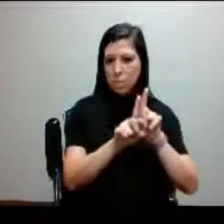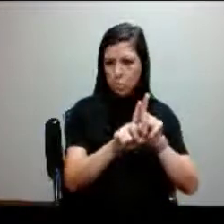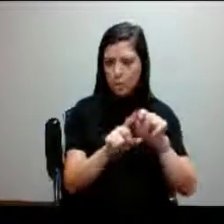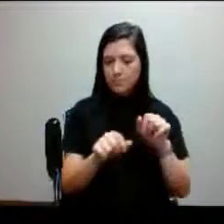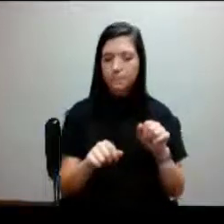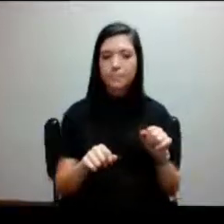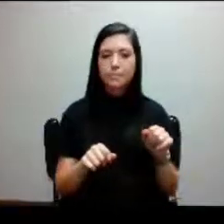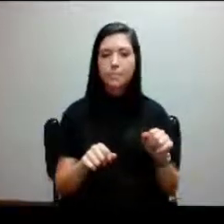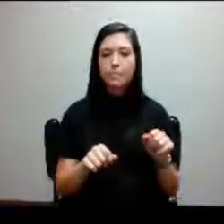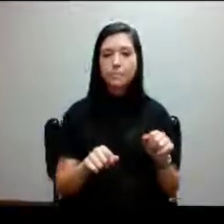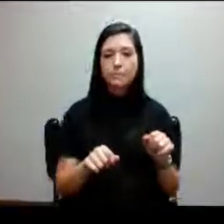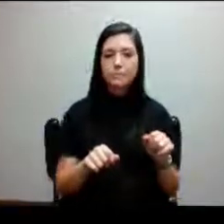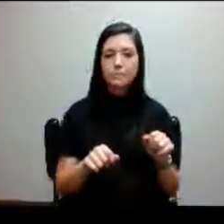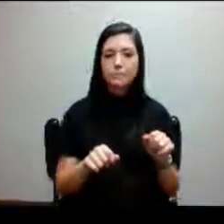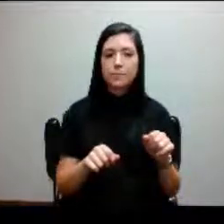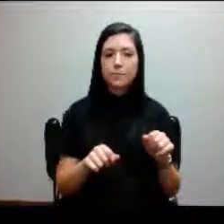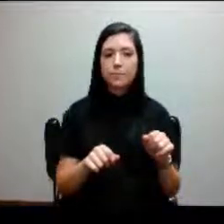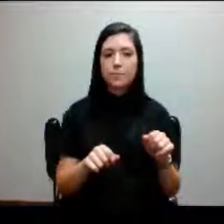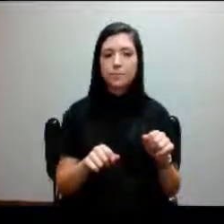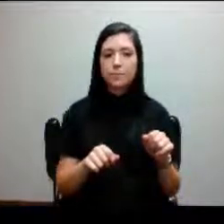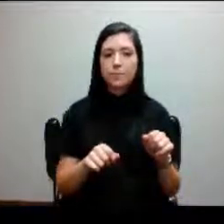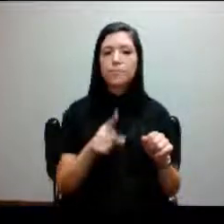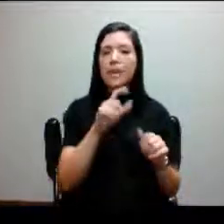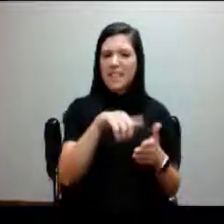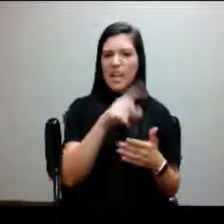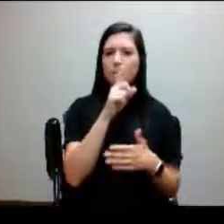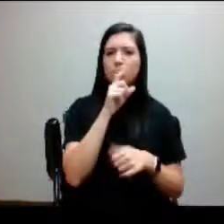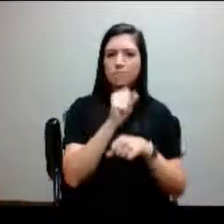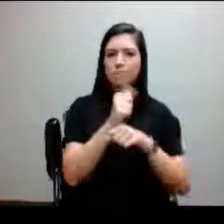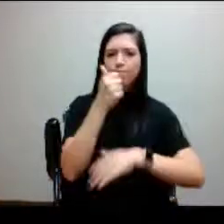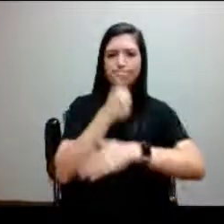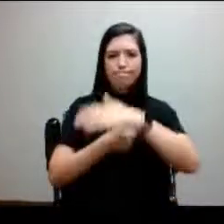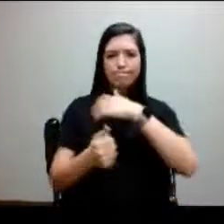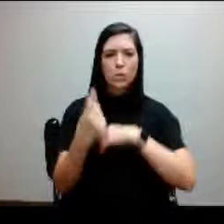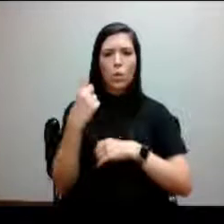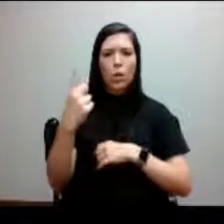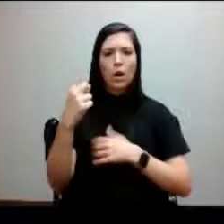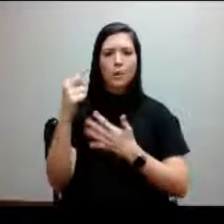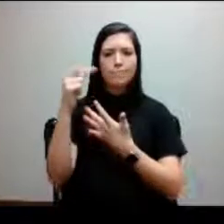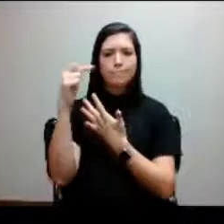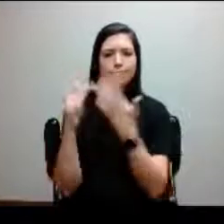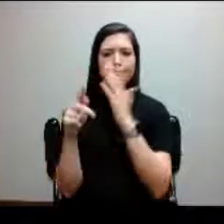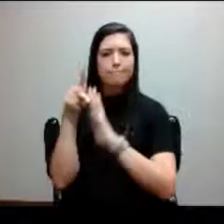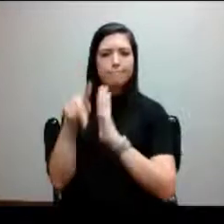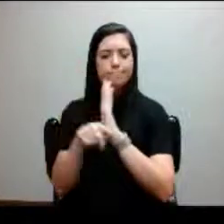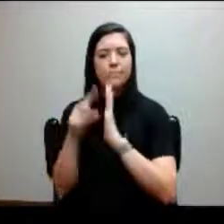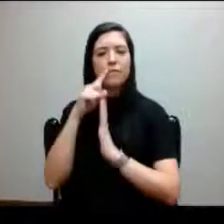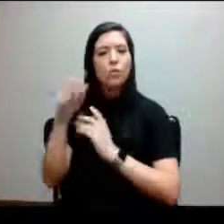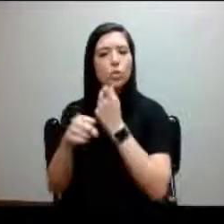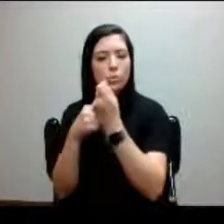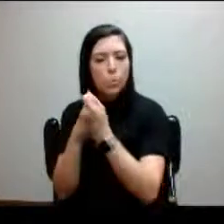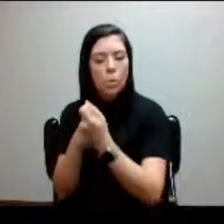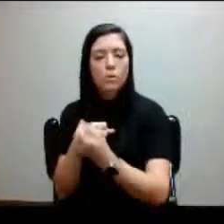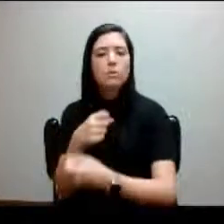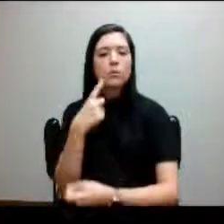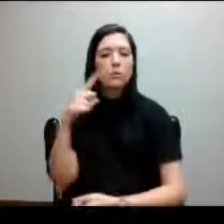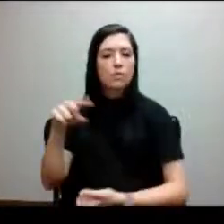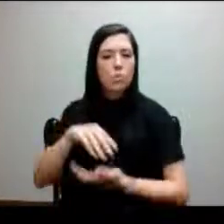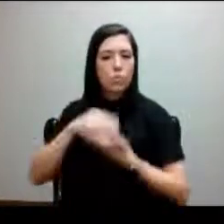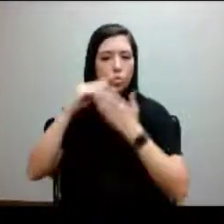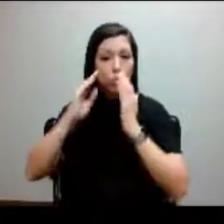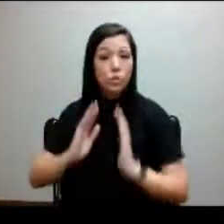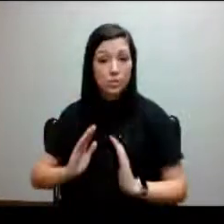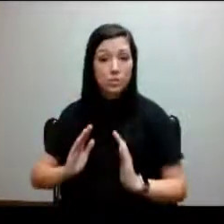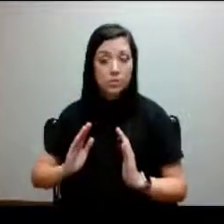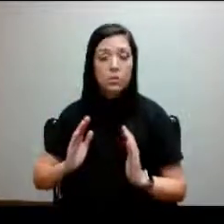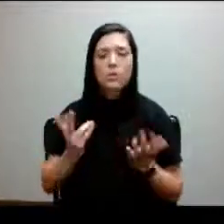is it's kind of under one of our pillars for support for students. And